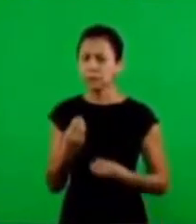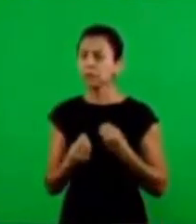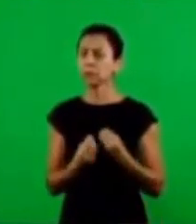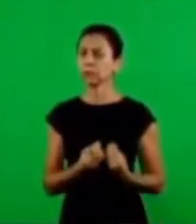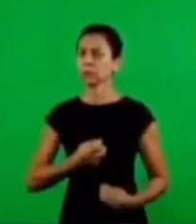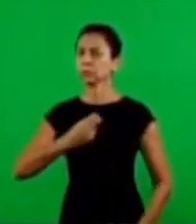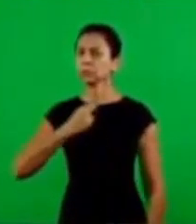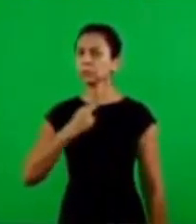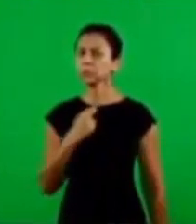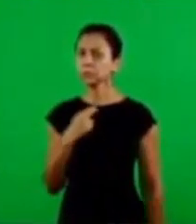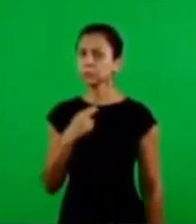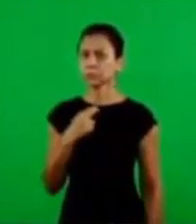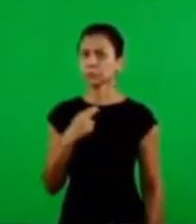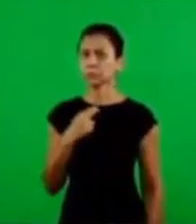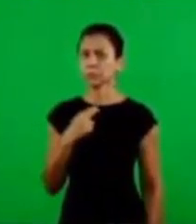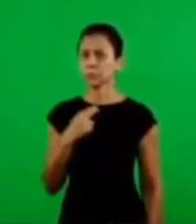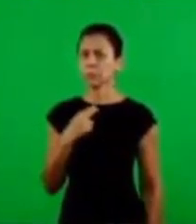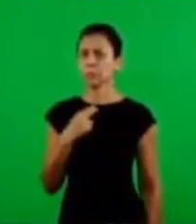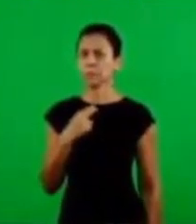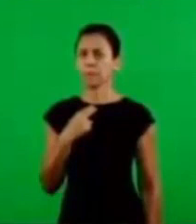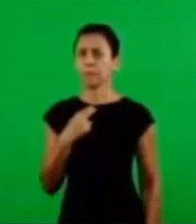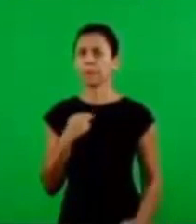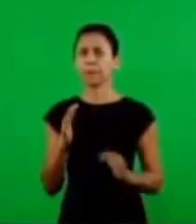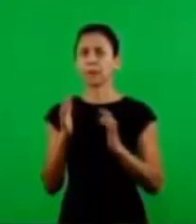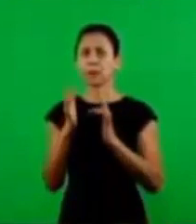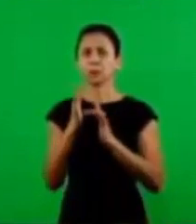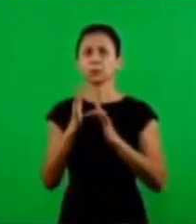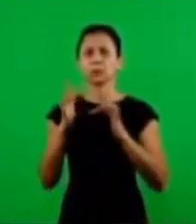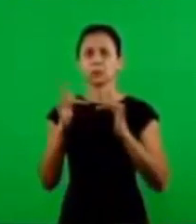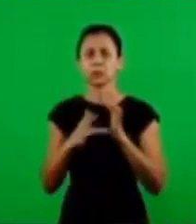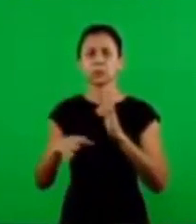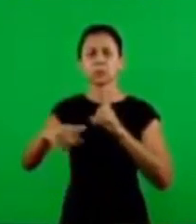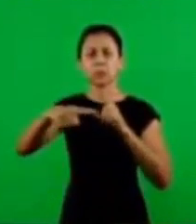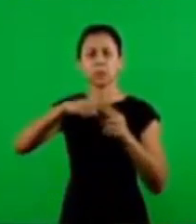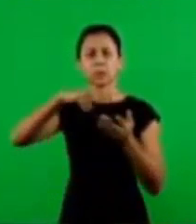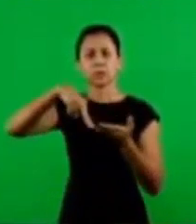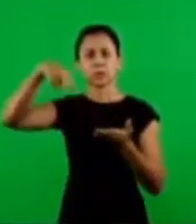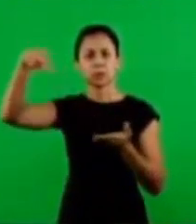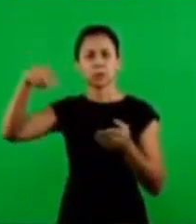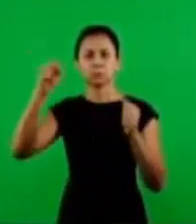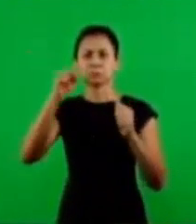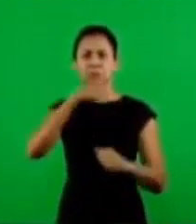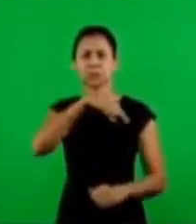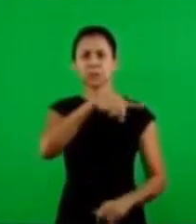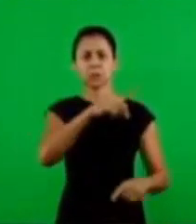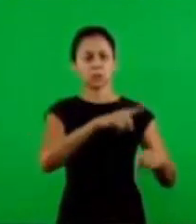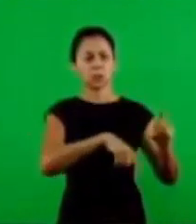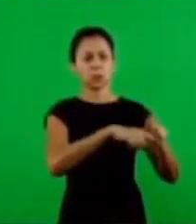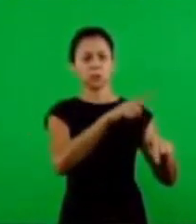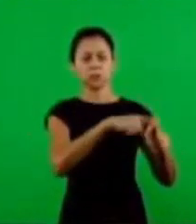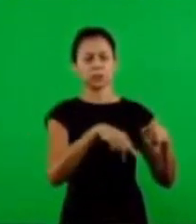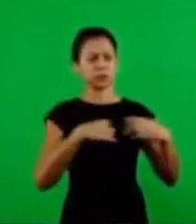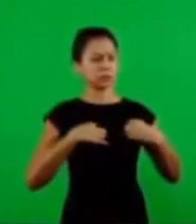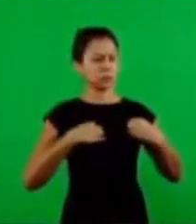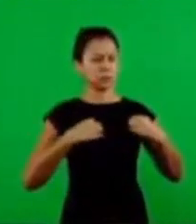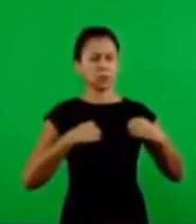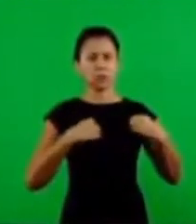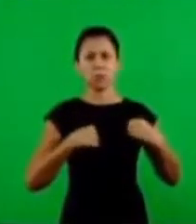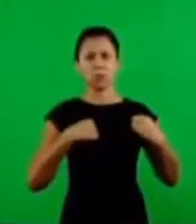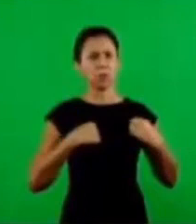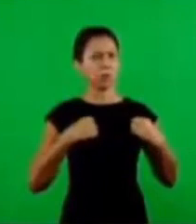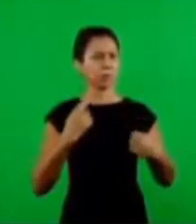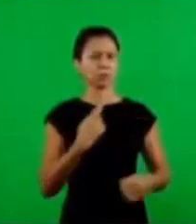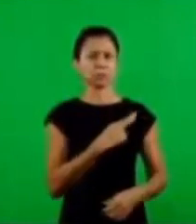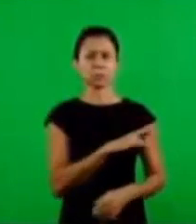So when the resurrection of Jesus, these elements here, all this liturgy could just vanish. Because now